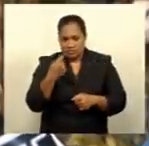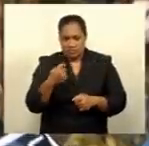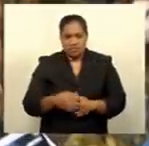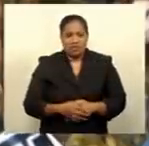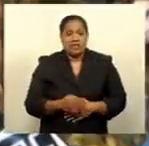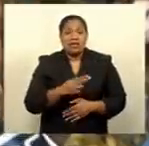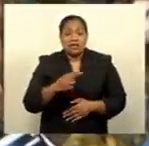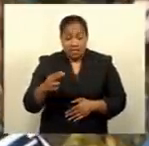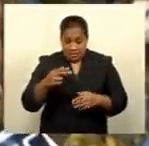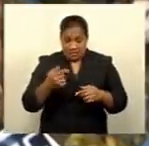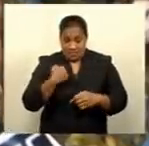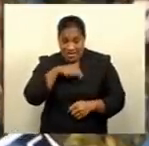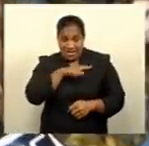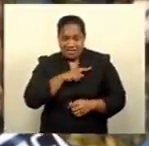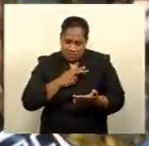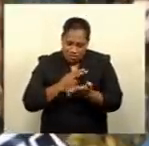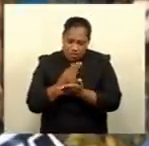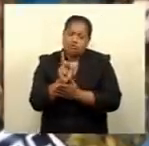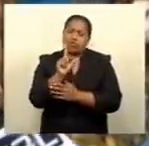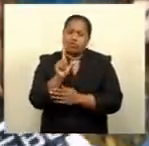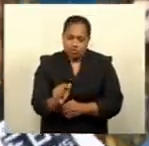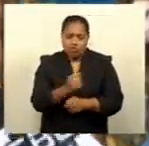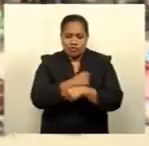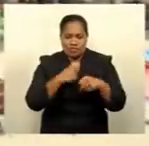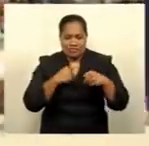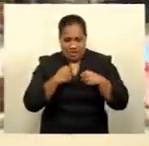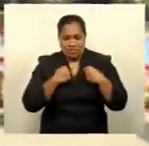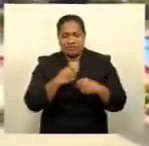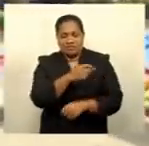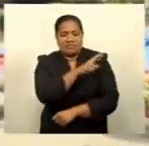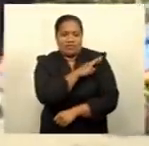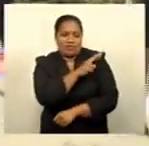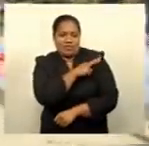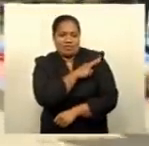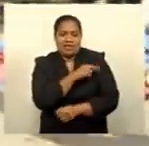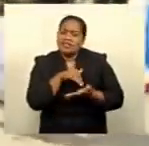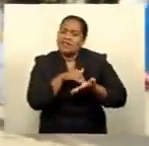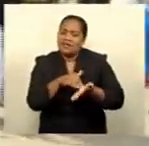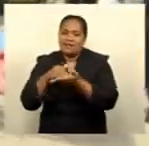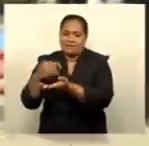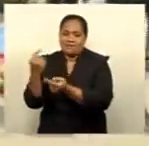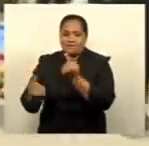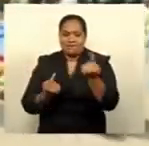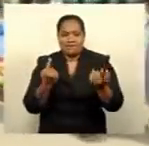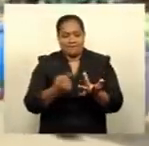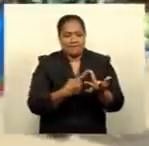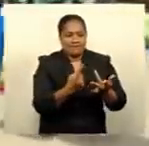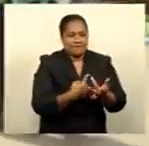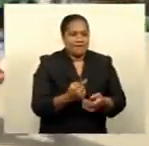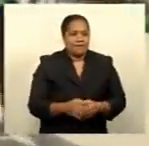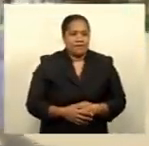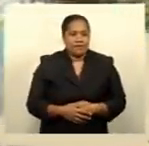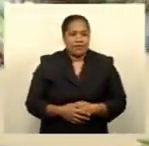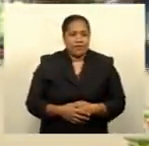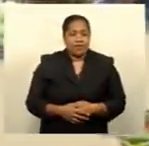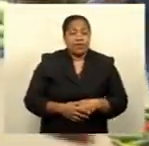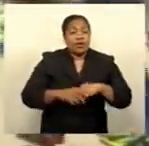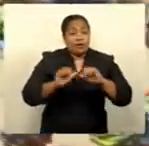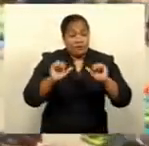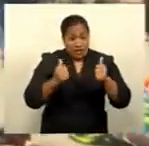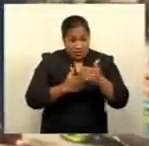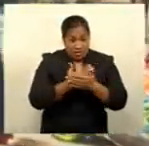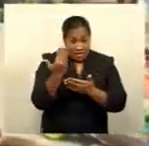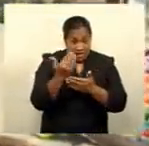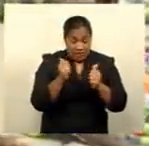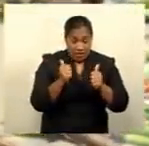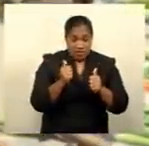on us to do our part and help each other. At the end of each day, Sovalevu travels back to the border to pass